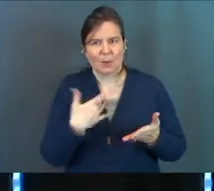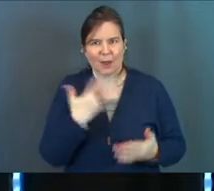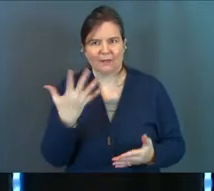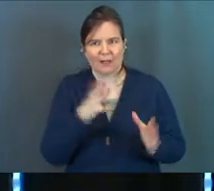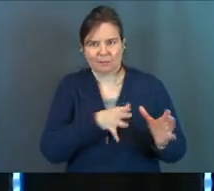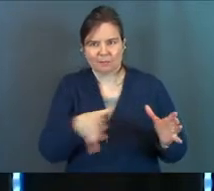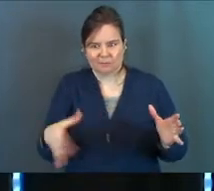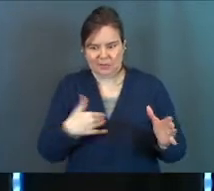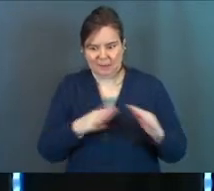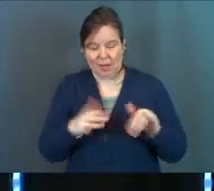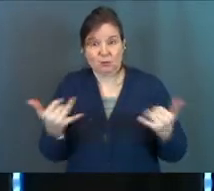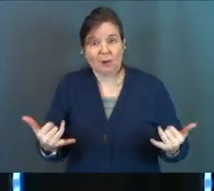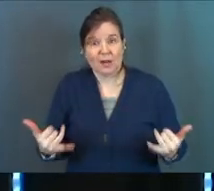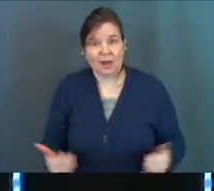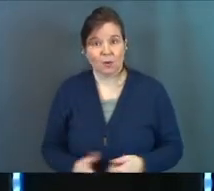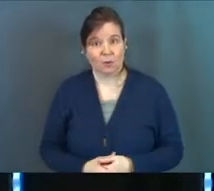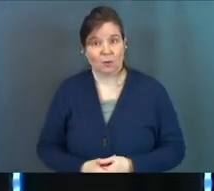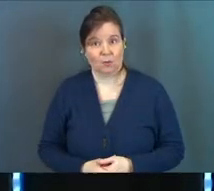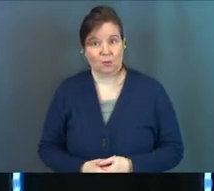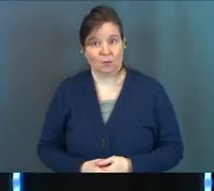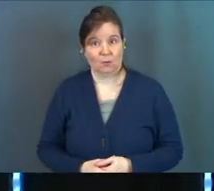five bags in my house right now?